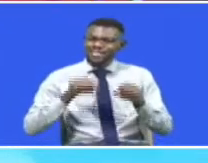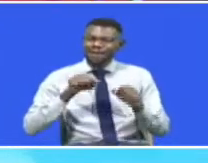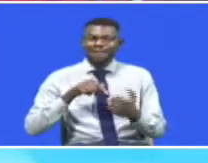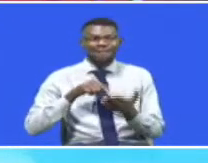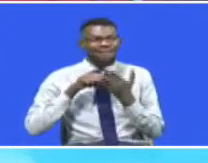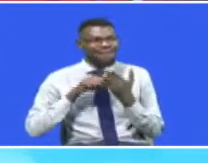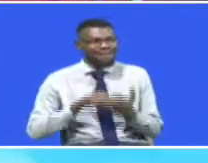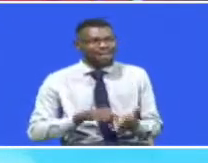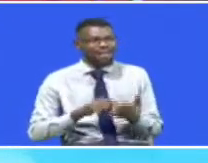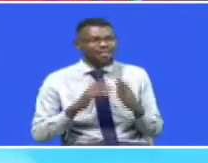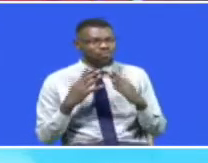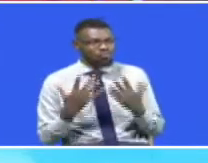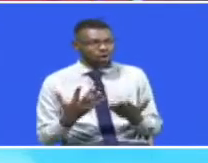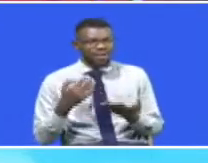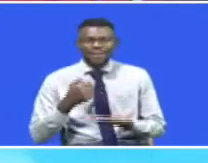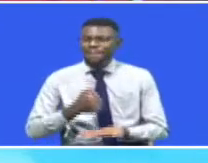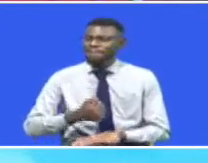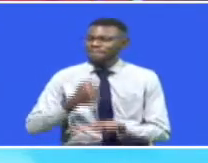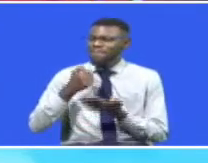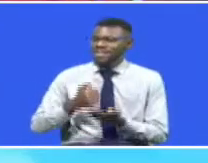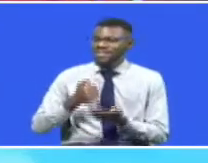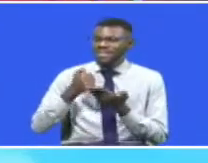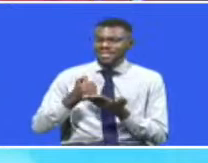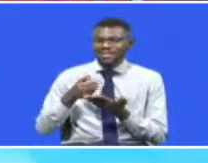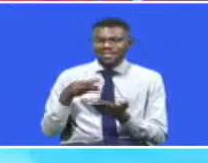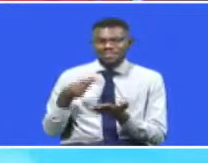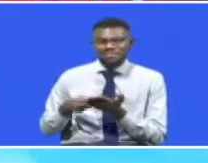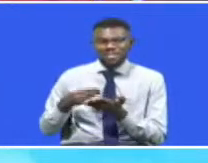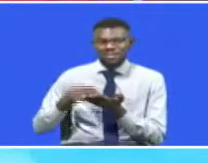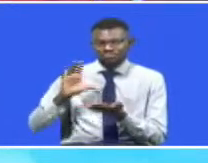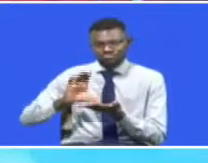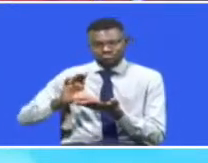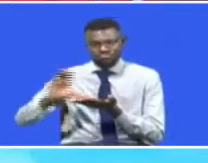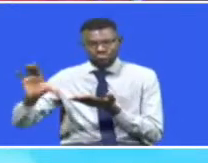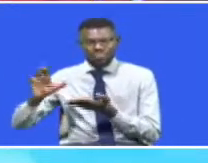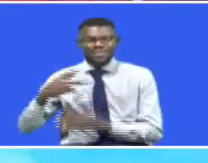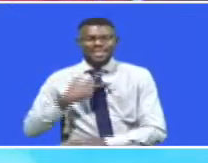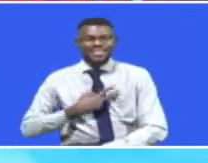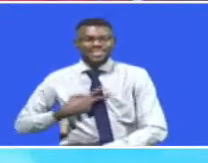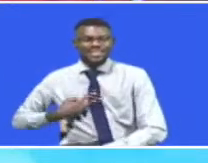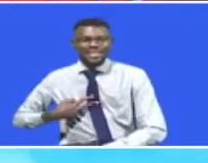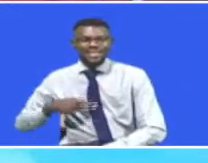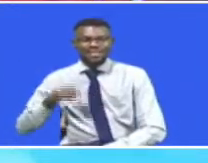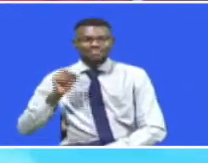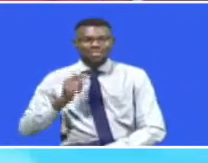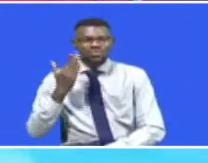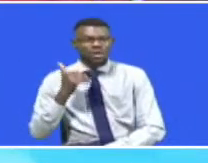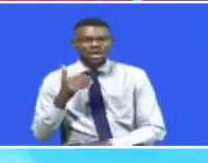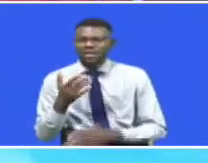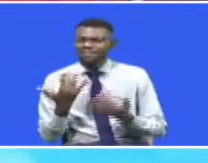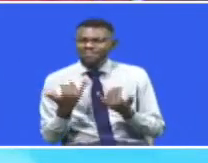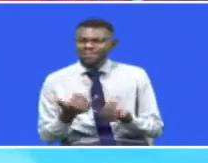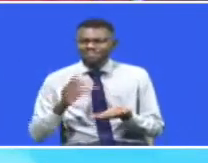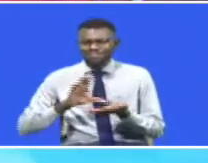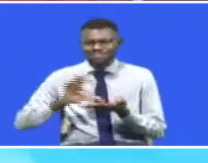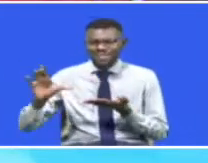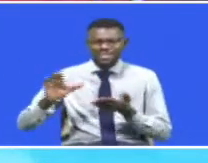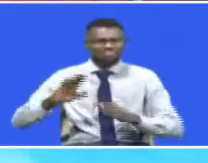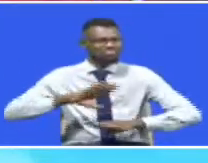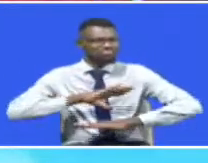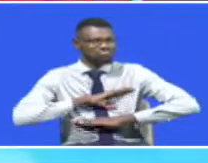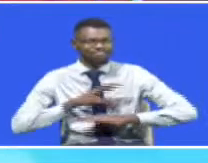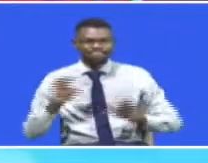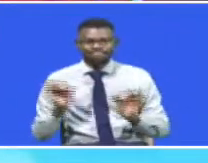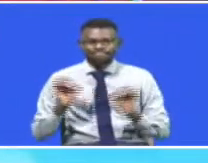need to enhance budgetary and financial allocation to the institution, saying the current funding model is not sufficient.